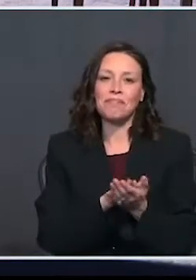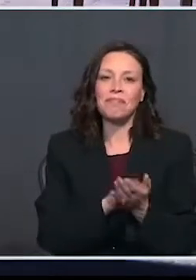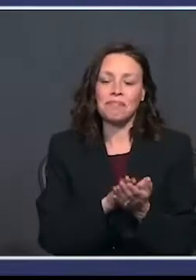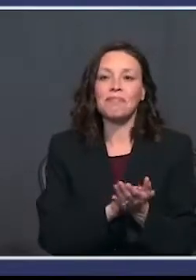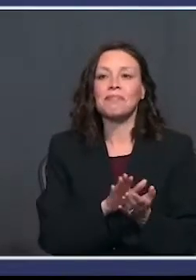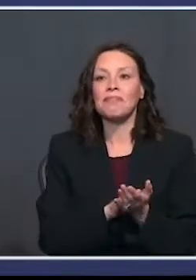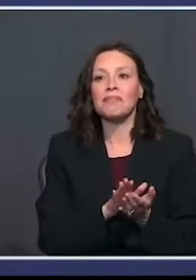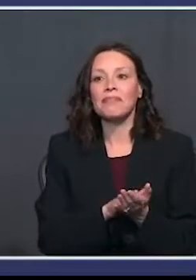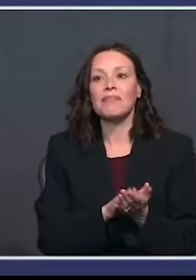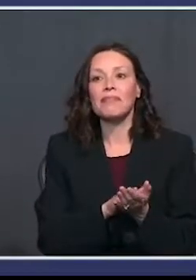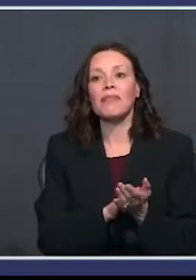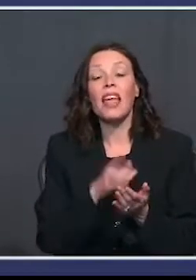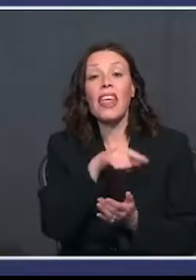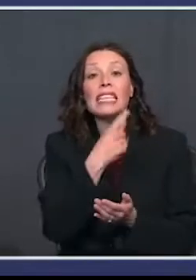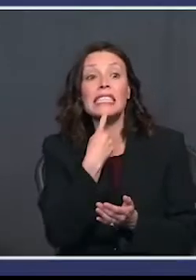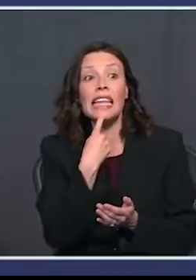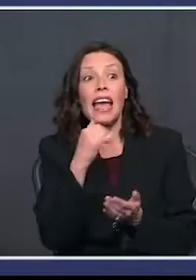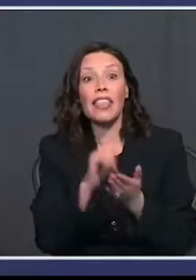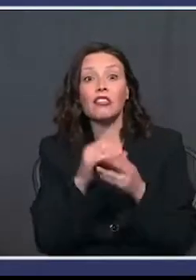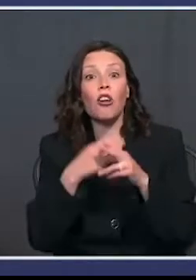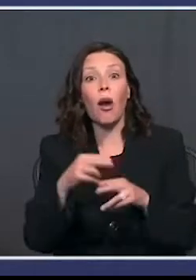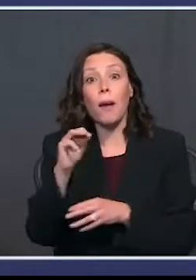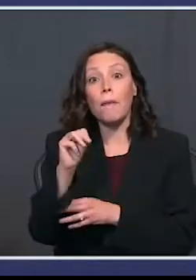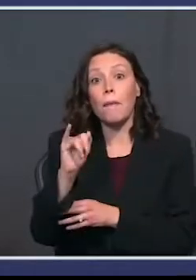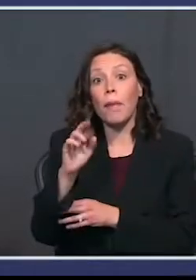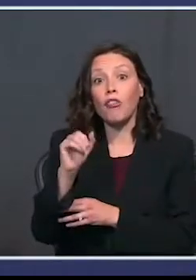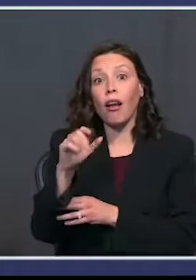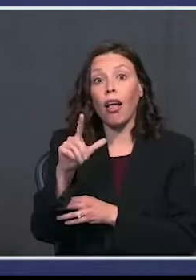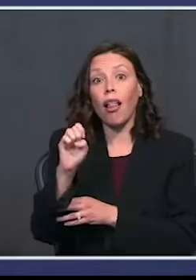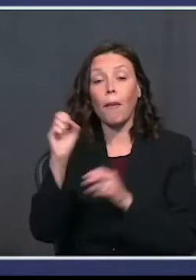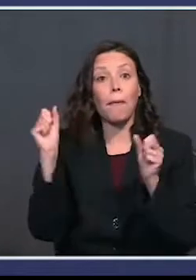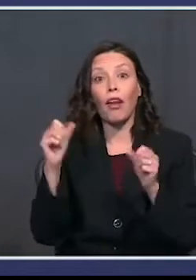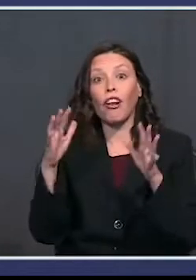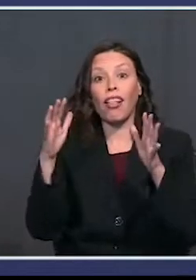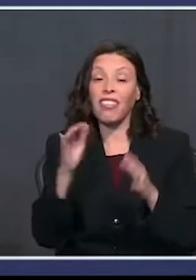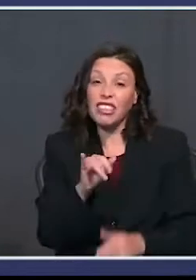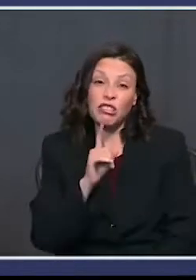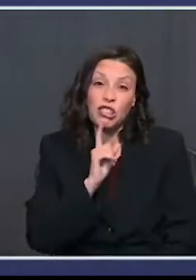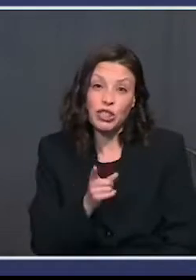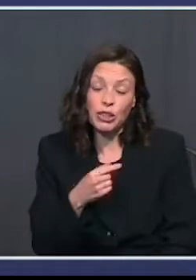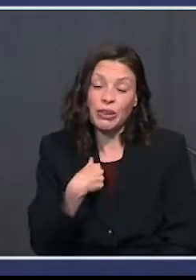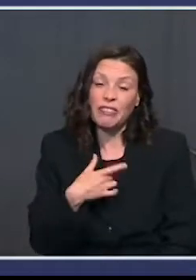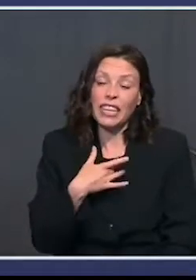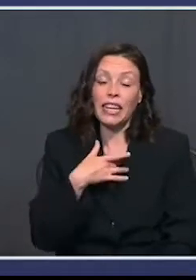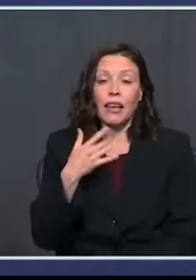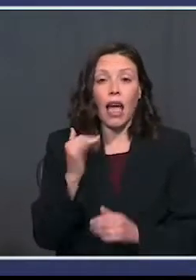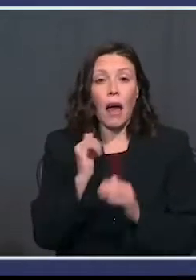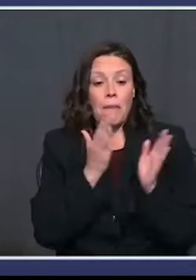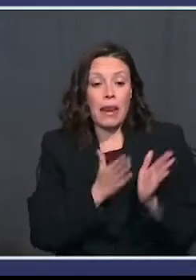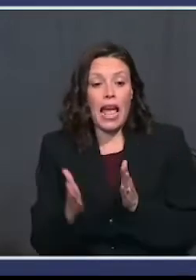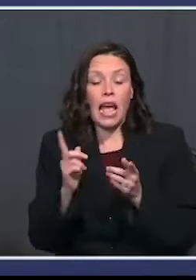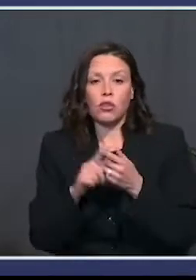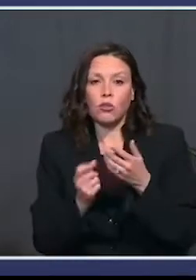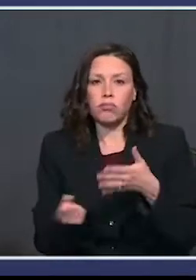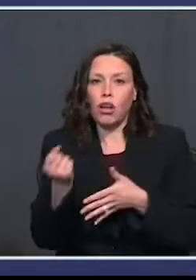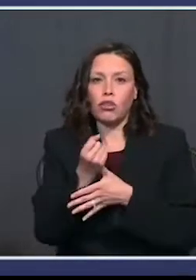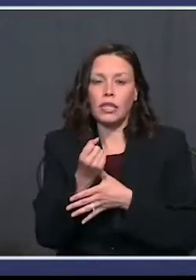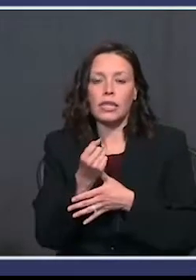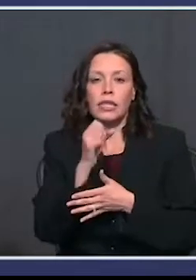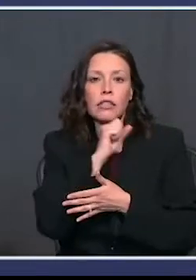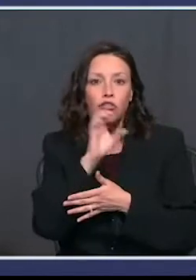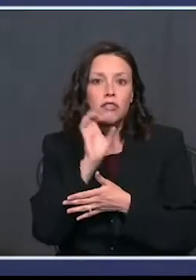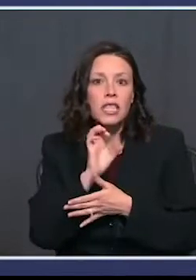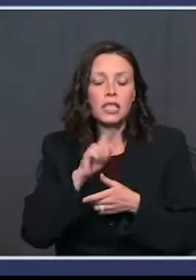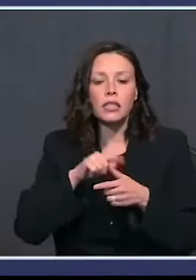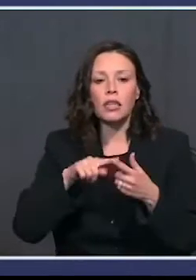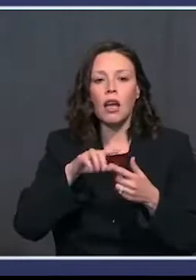They say it's, they say it's somewhat of a miracle. I think that's true. The plan we put forward prioritizes the elderly and patients with underlying